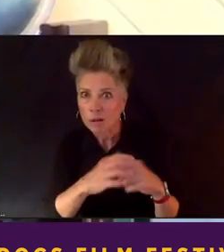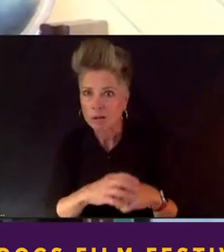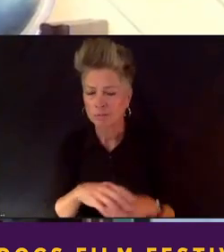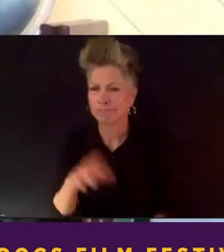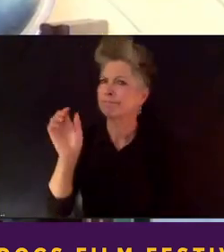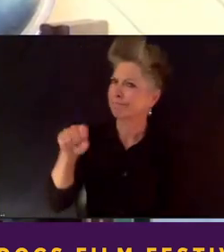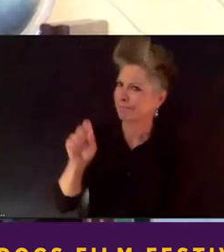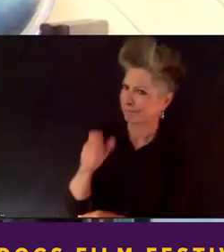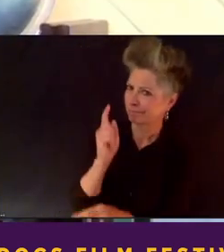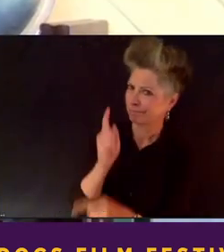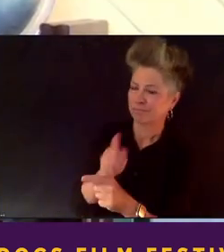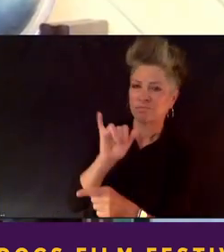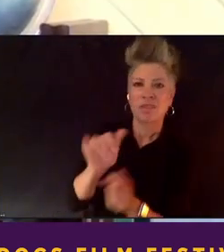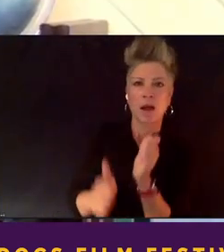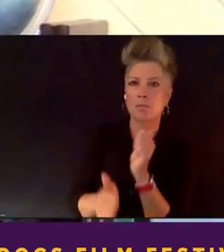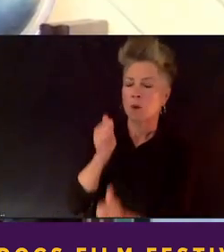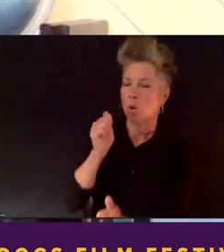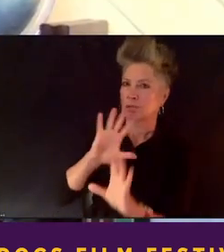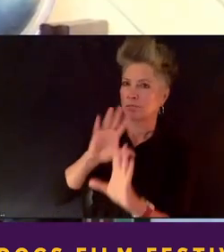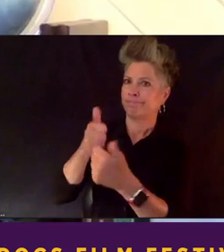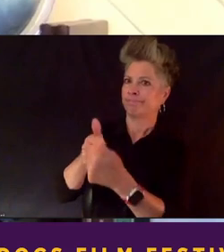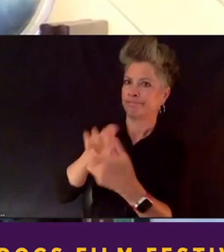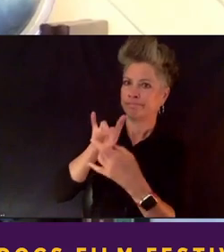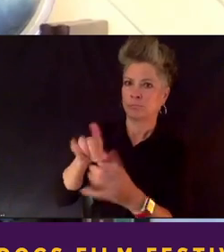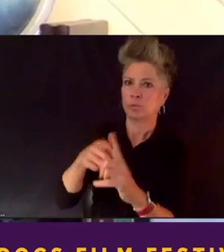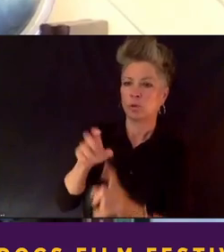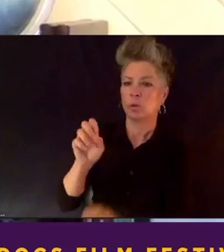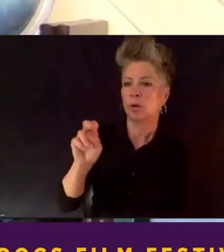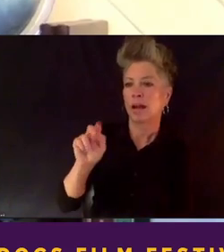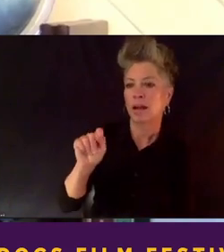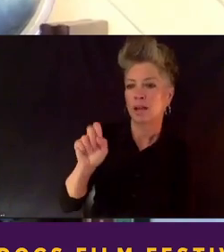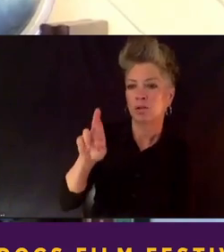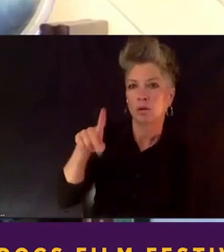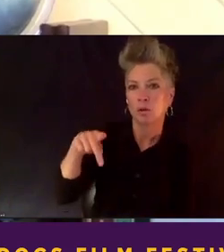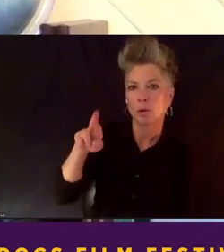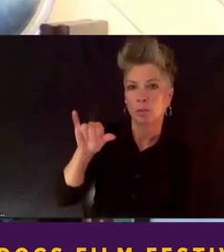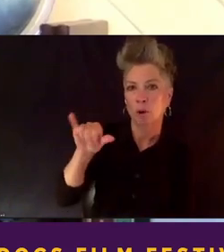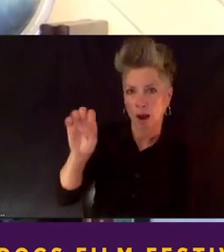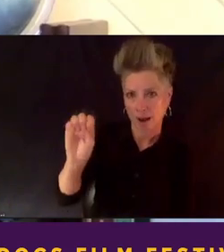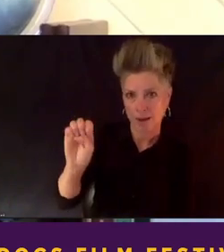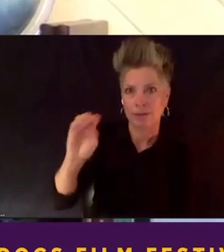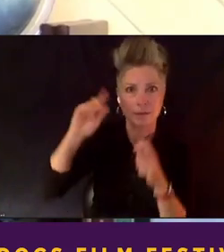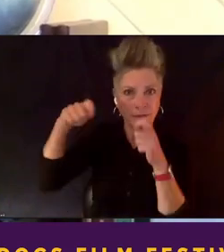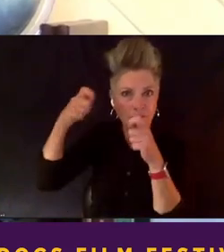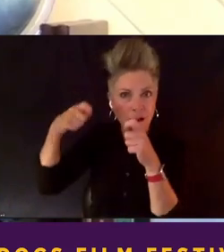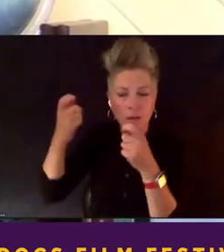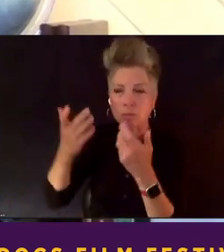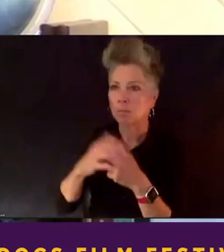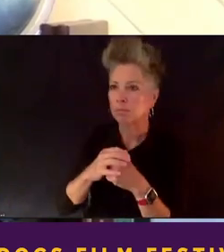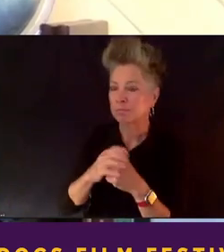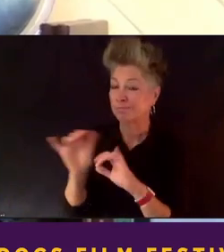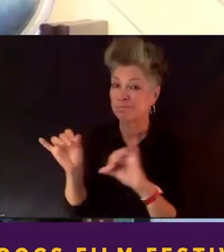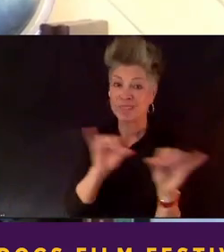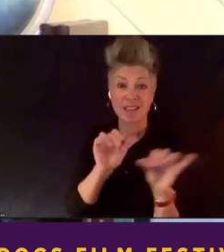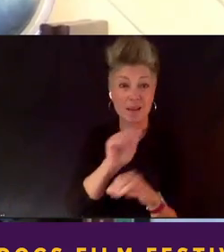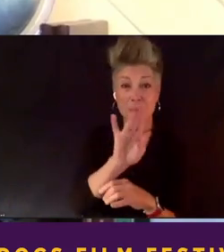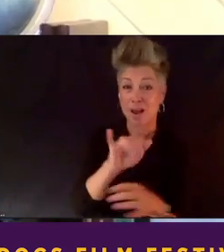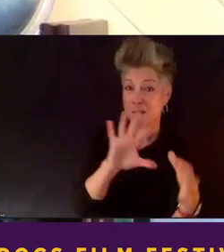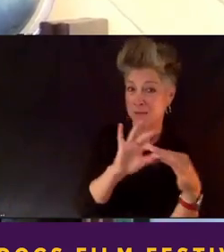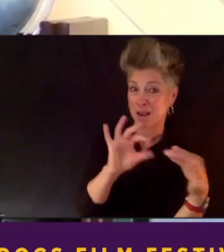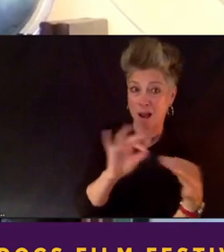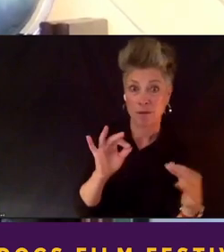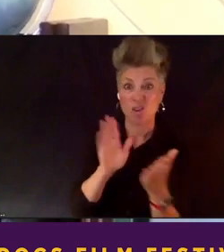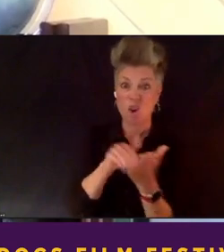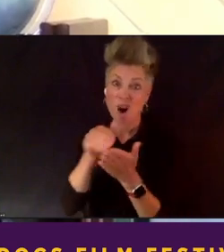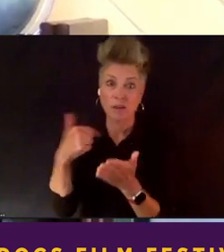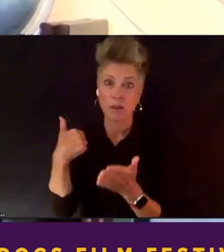things about doing an enterprise, you know, investigative journalism film. Like Abby said, you often don't know if